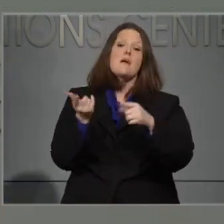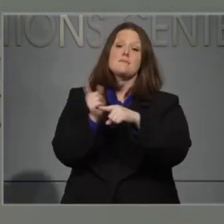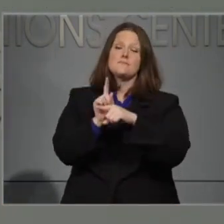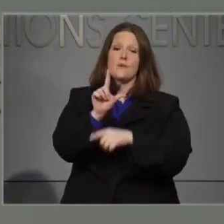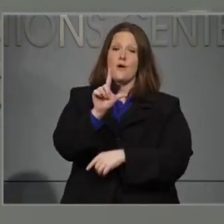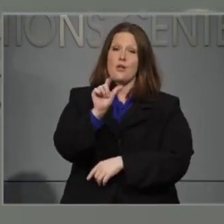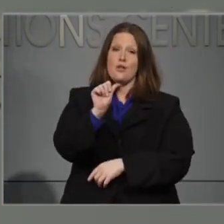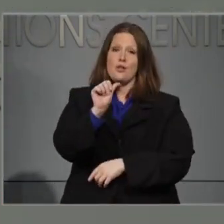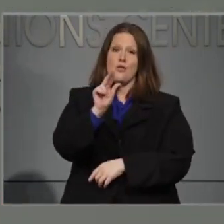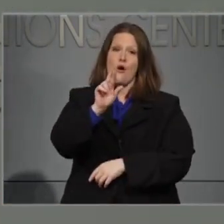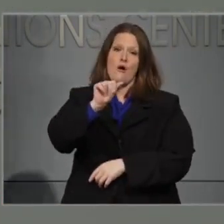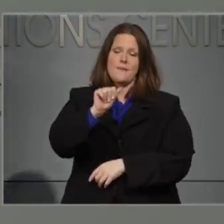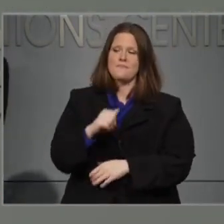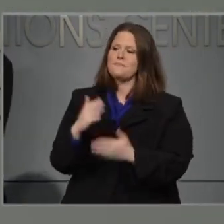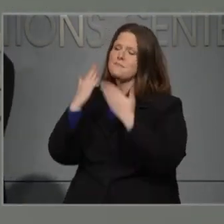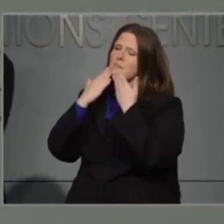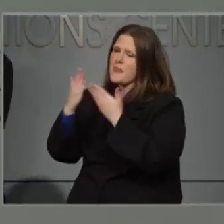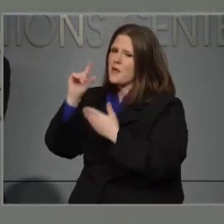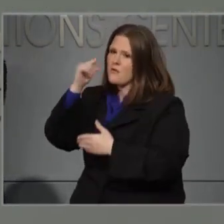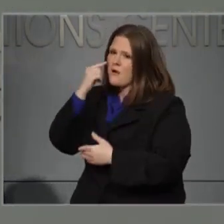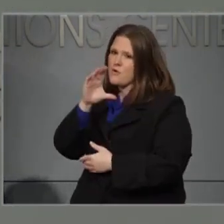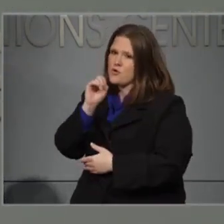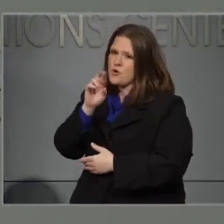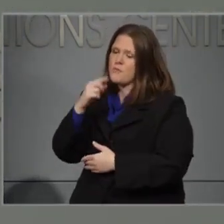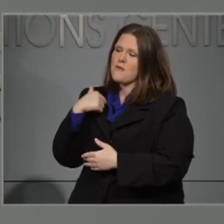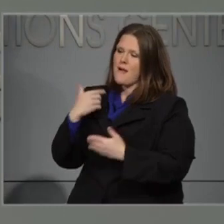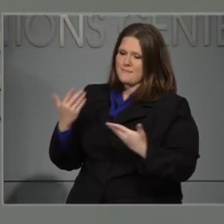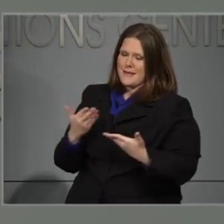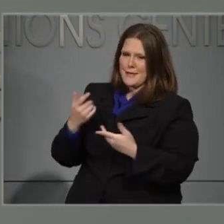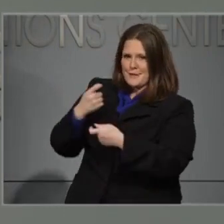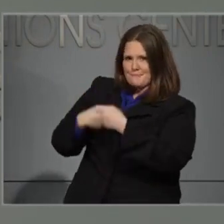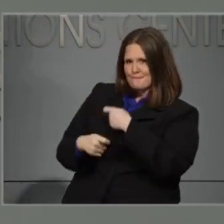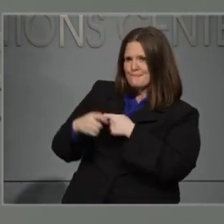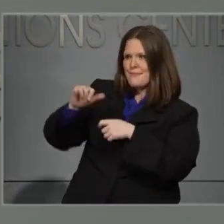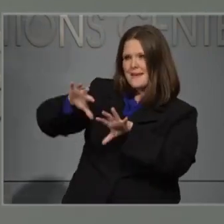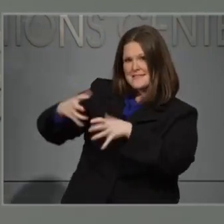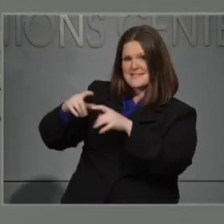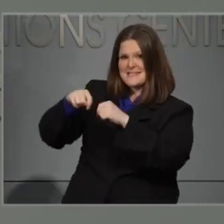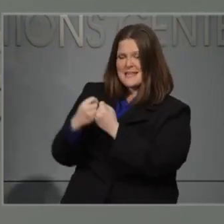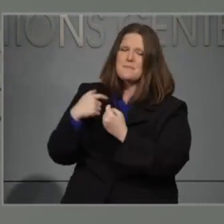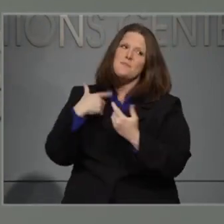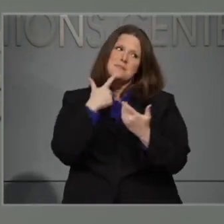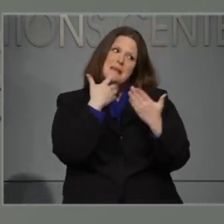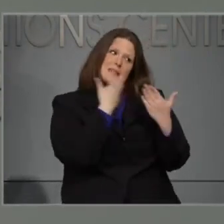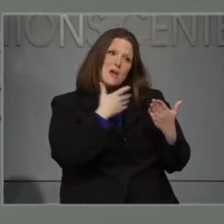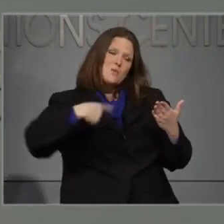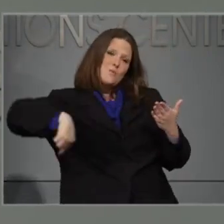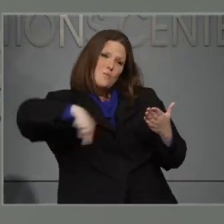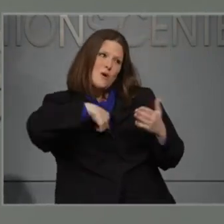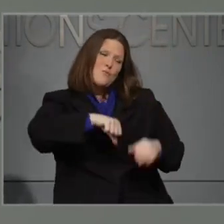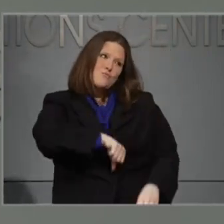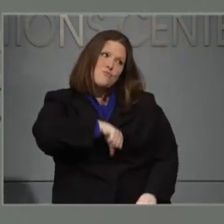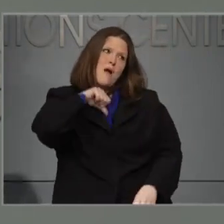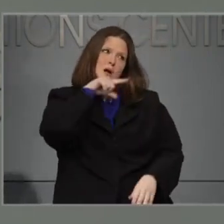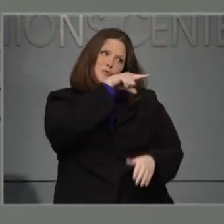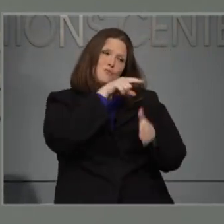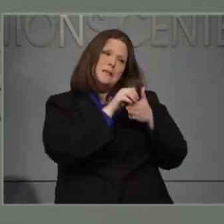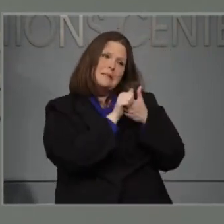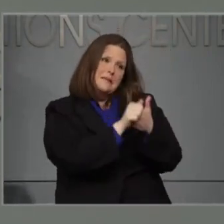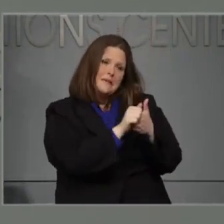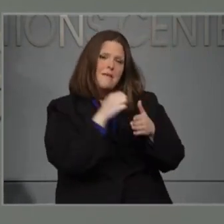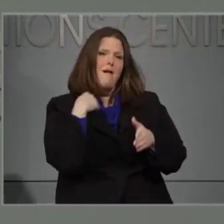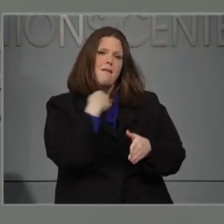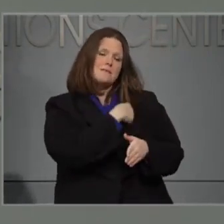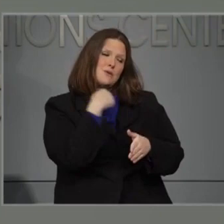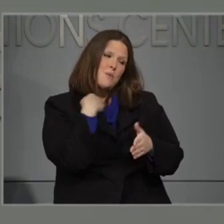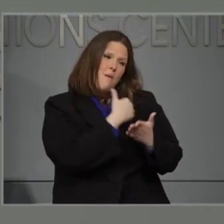Thank you, Governor Cooper. I know I speak for the entire team at the North Carolina Office of Recovery and Resiliency when I say that we're proud to serve under your leadership as we work